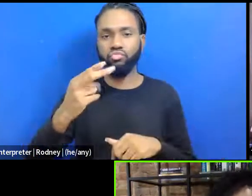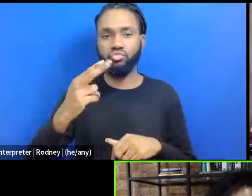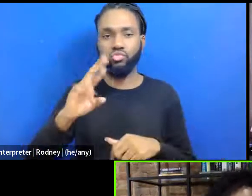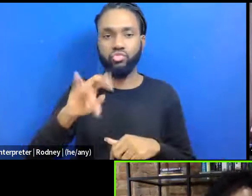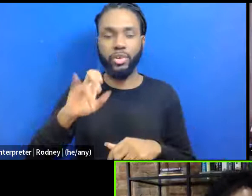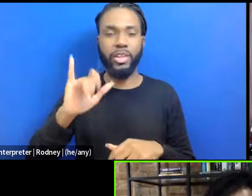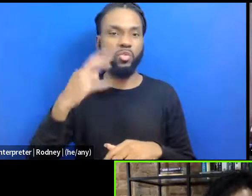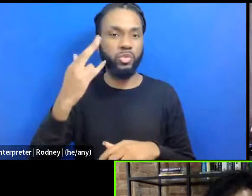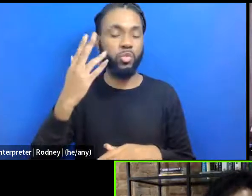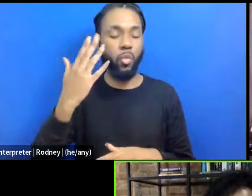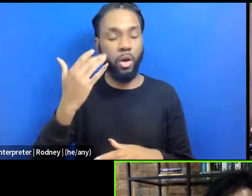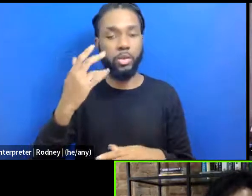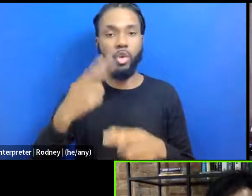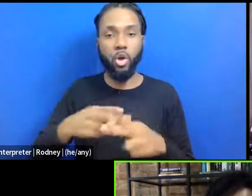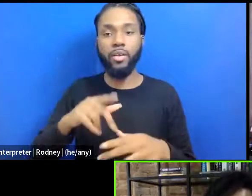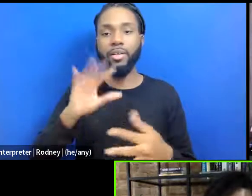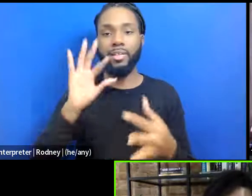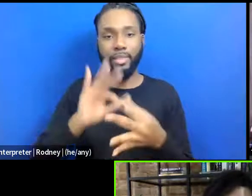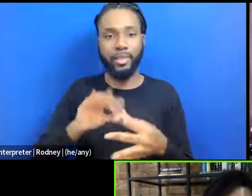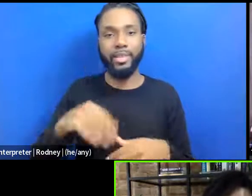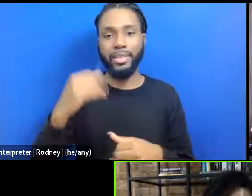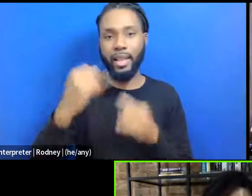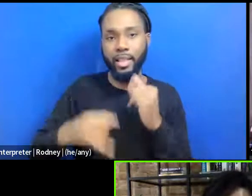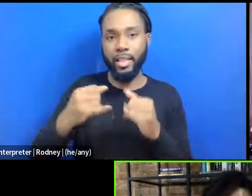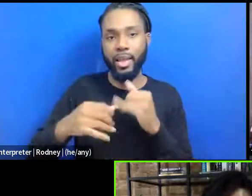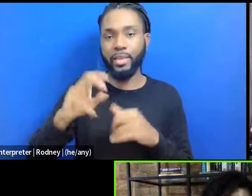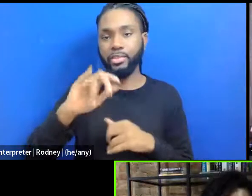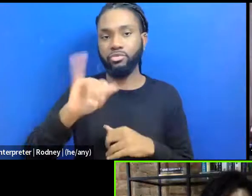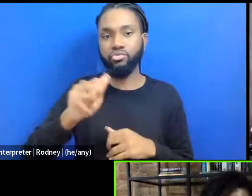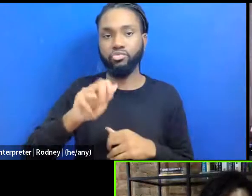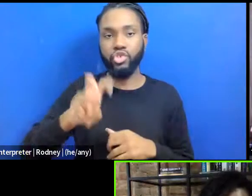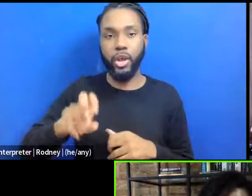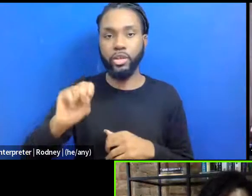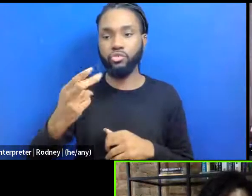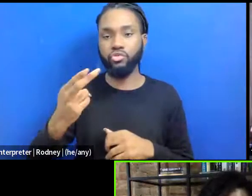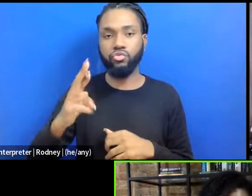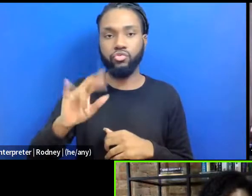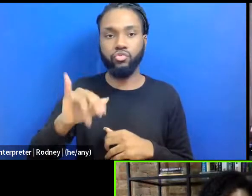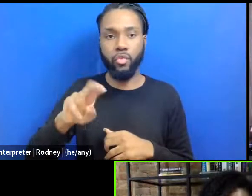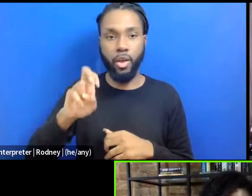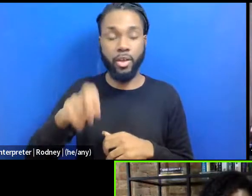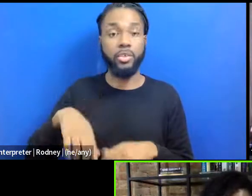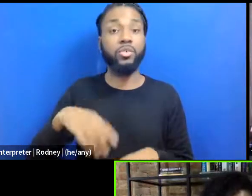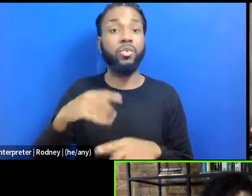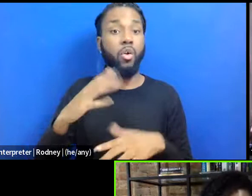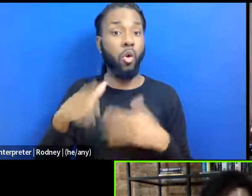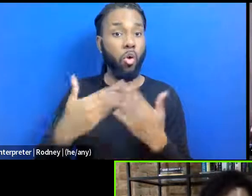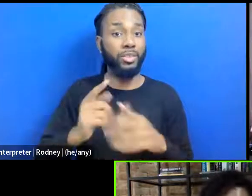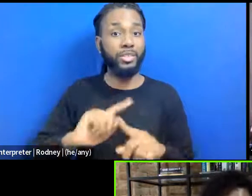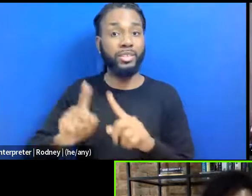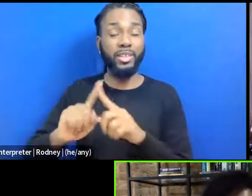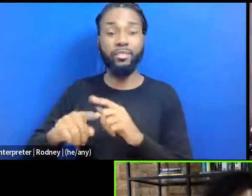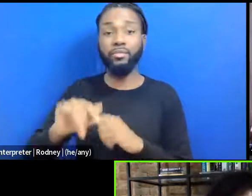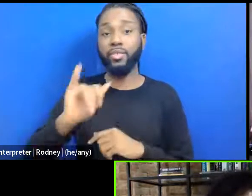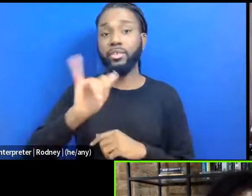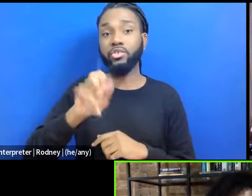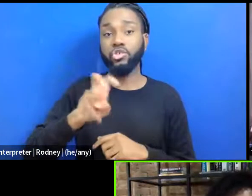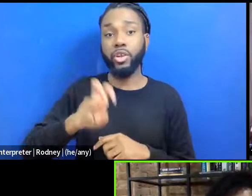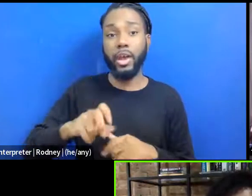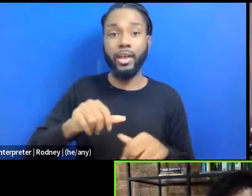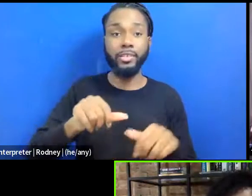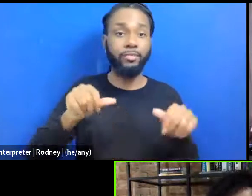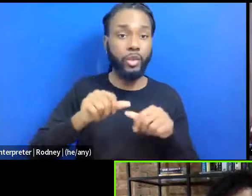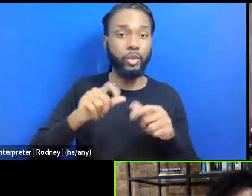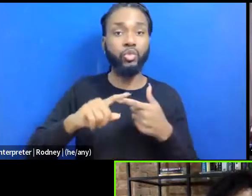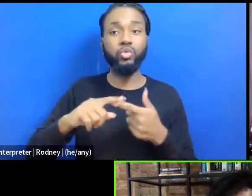Shrines, so all of these venues and jazz venues and clubs and bars